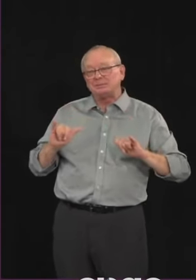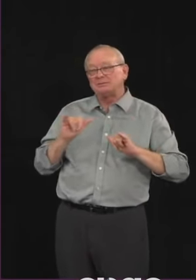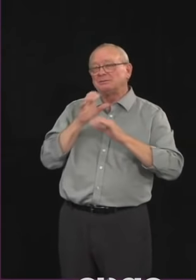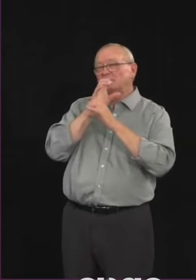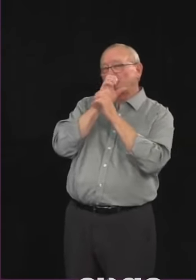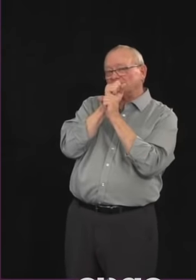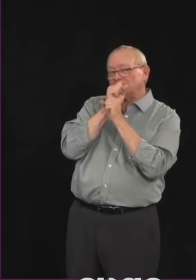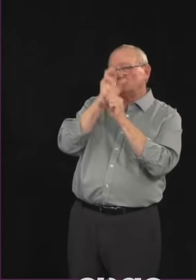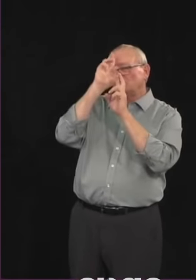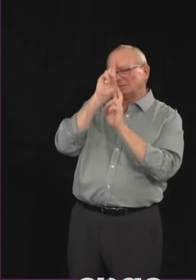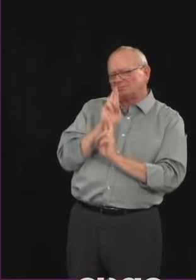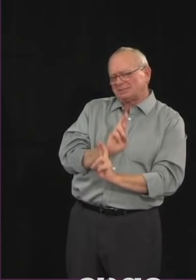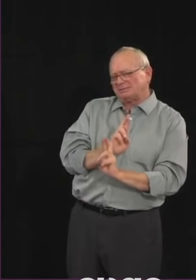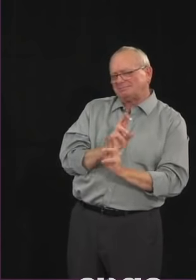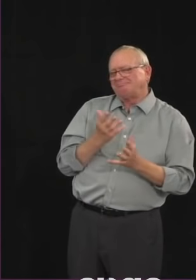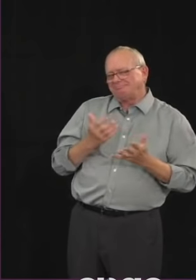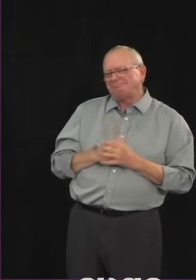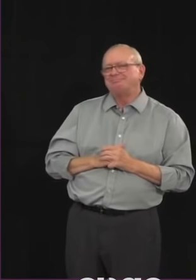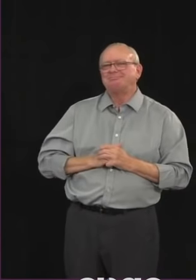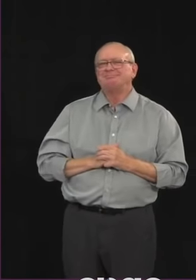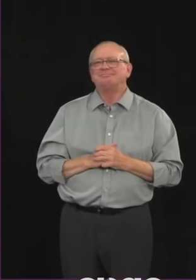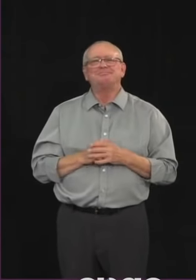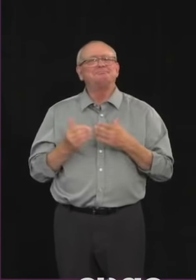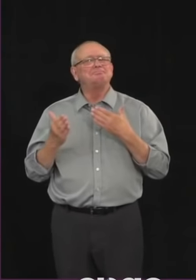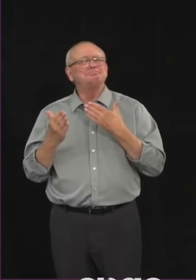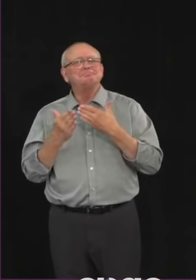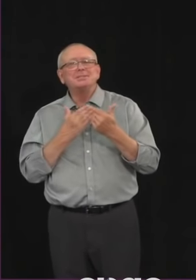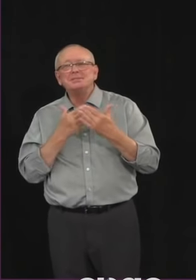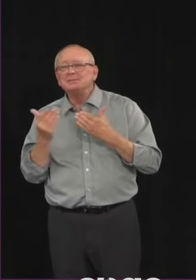uh, with respect to any cases, whether it's the NHL or others.